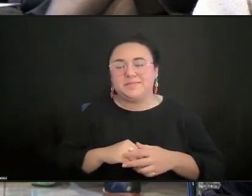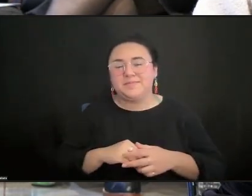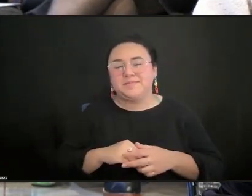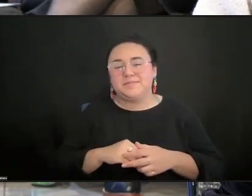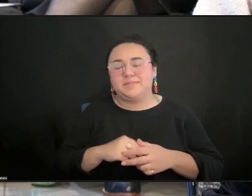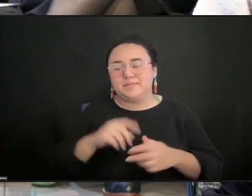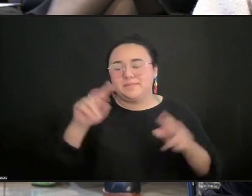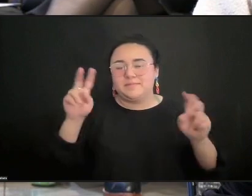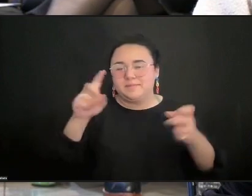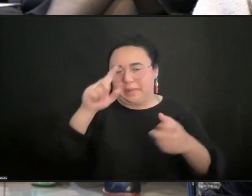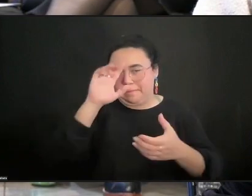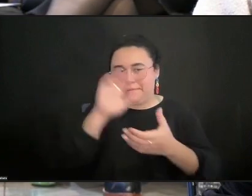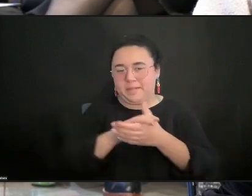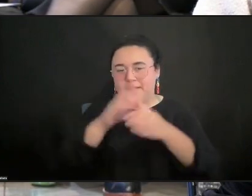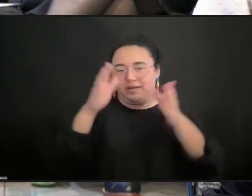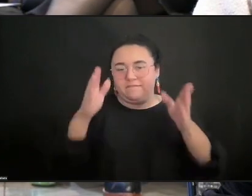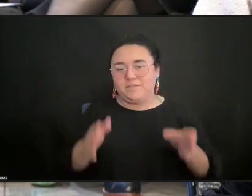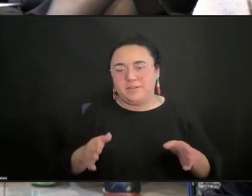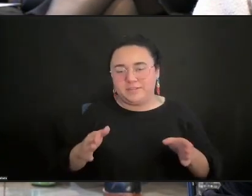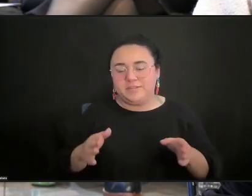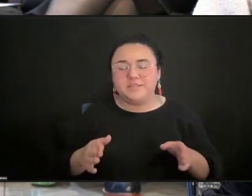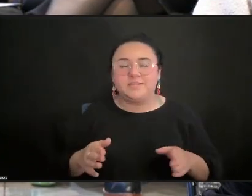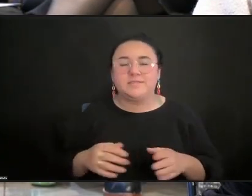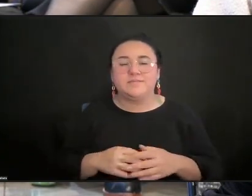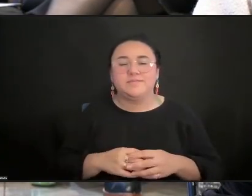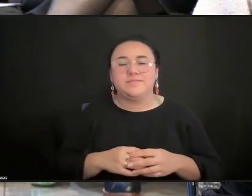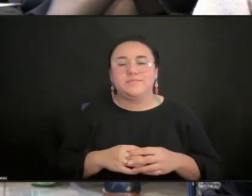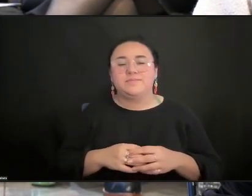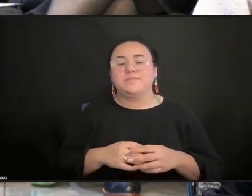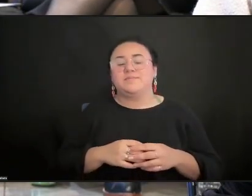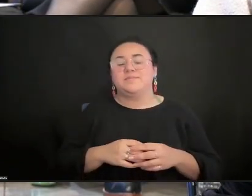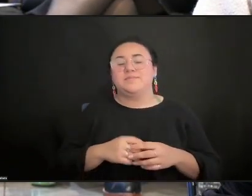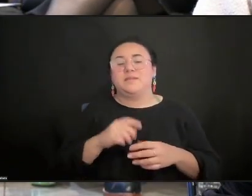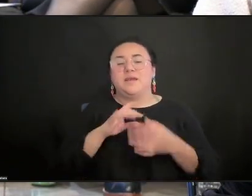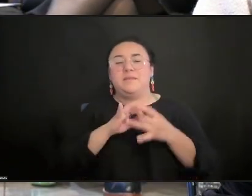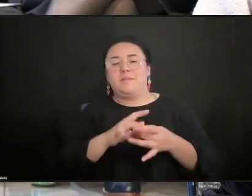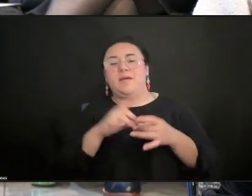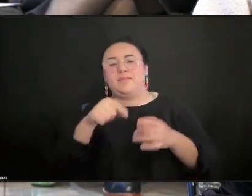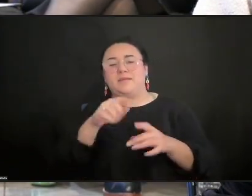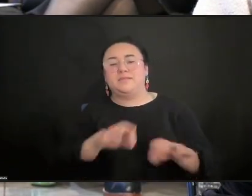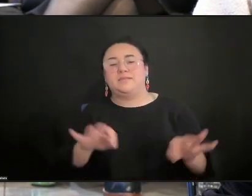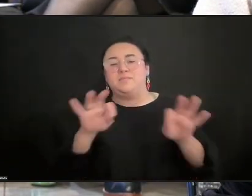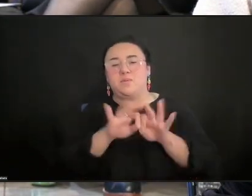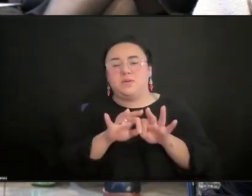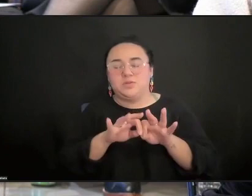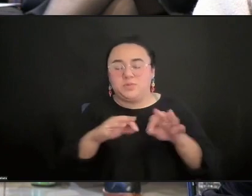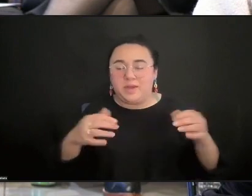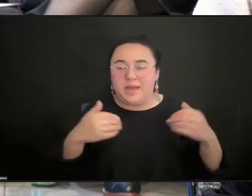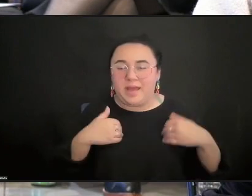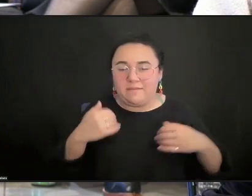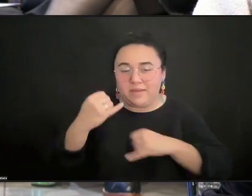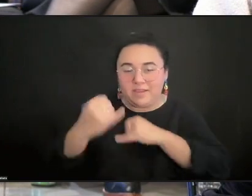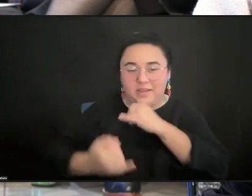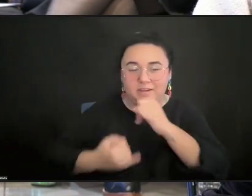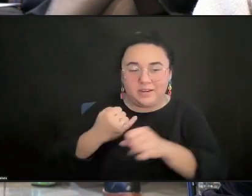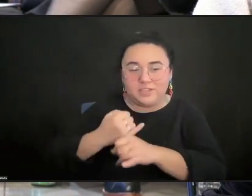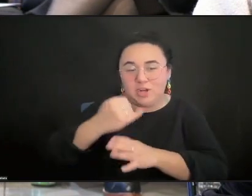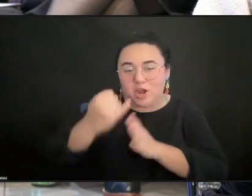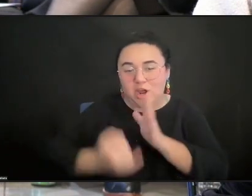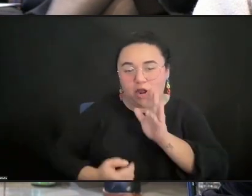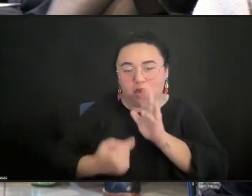on the importance of having international work, and having